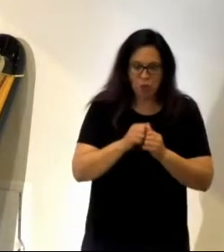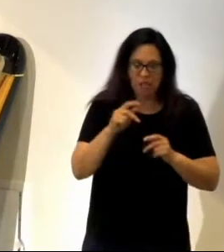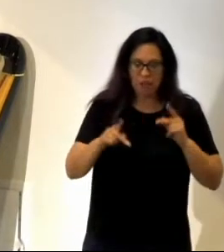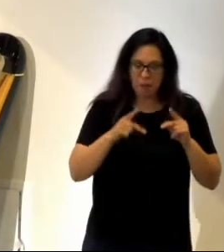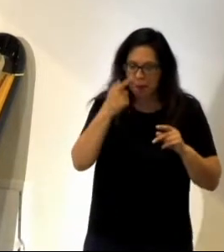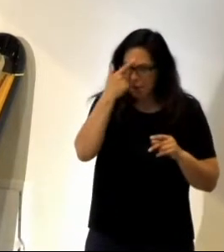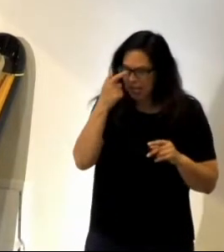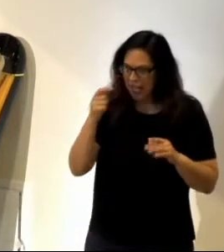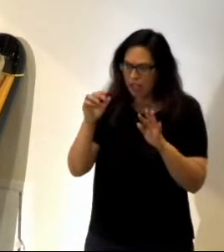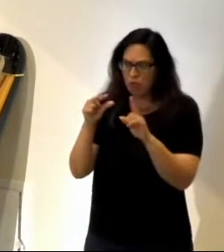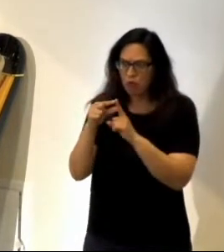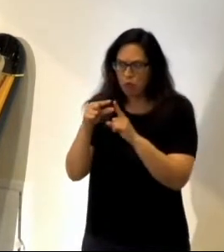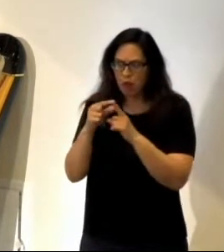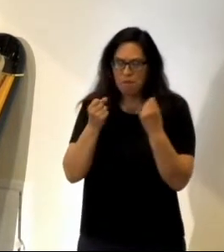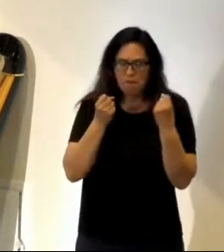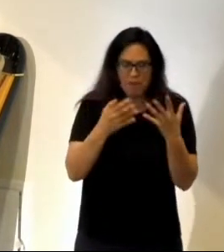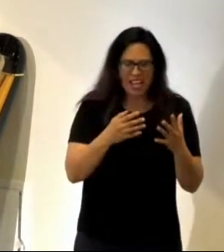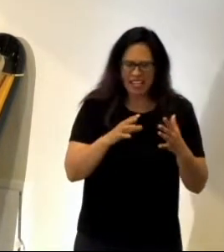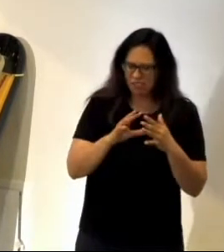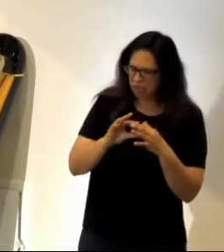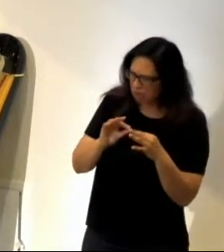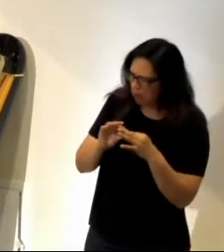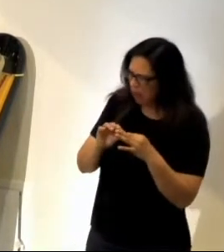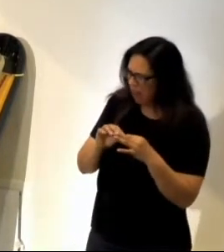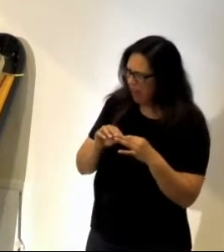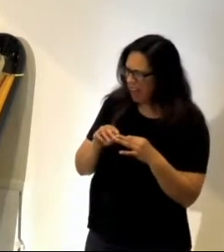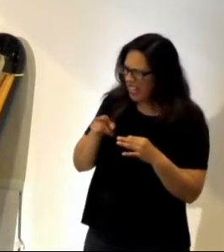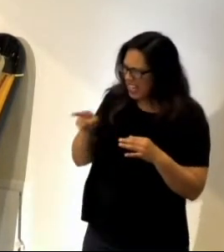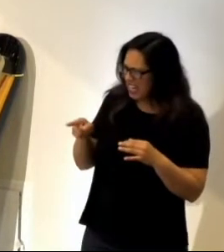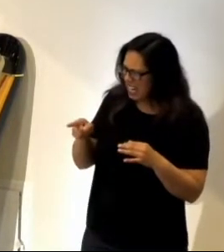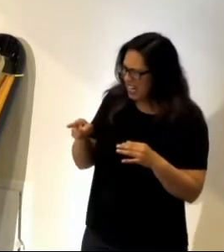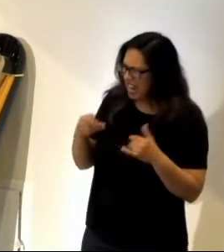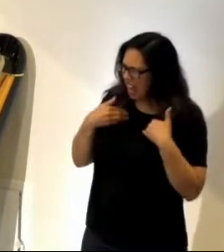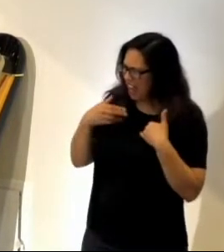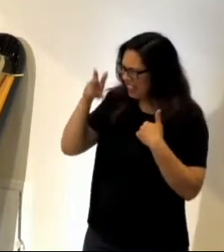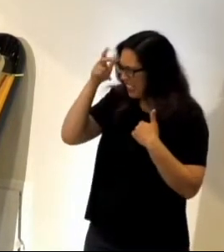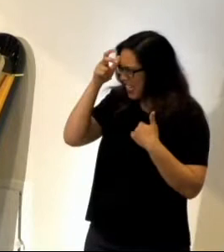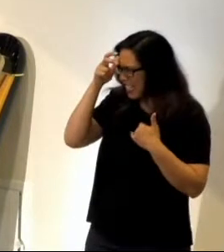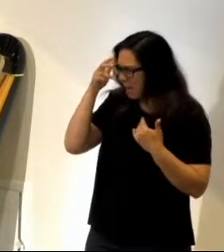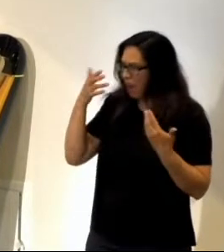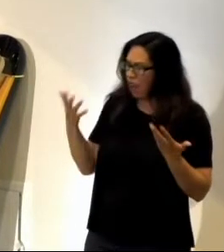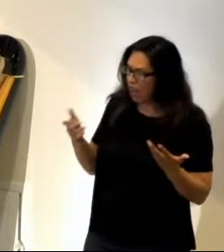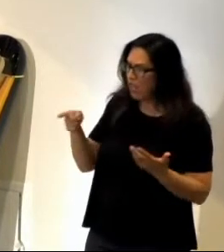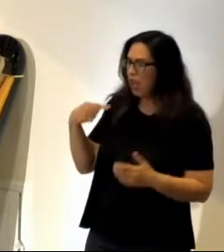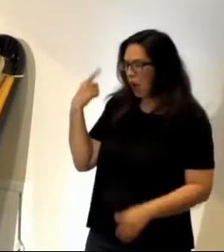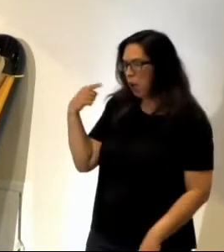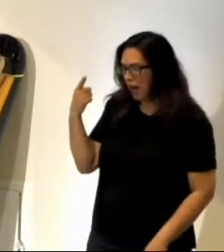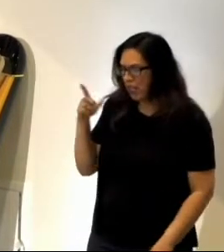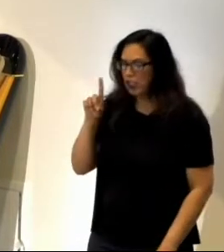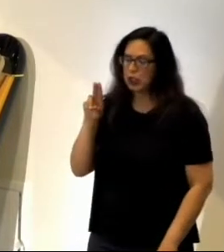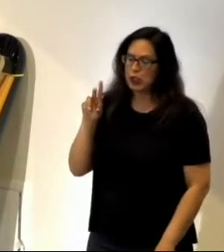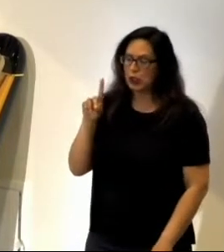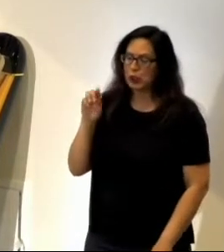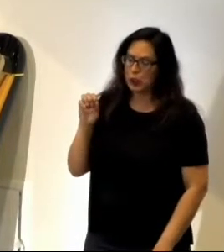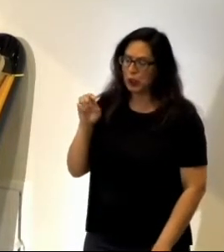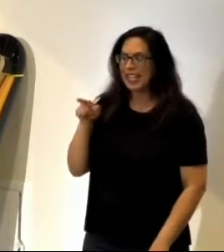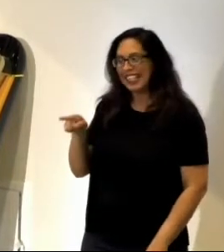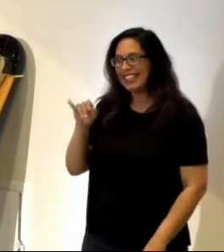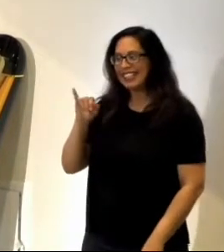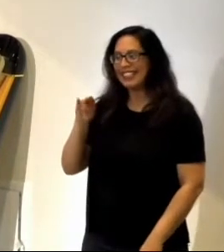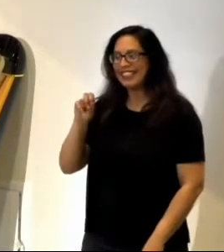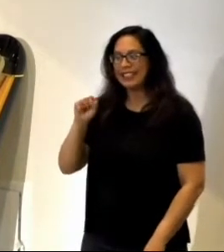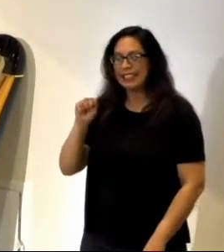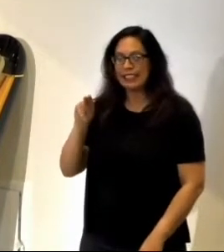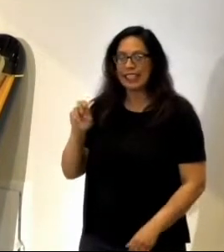of these words. And many of them said, he has a demon. Dude, he's insane. Literally what it says. Why